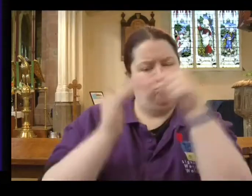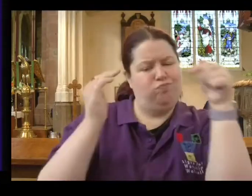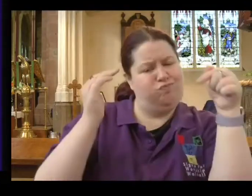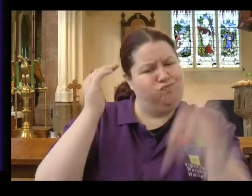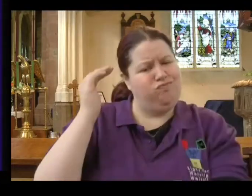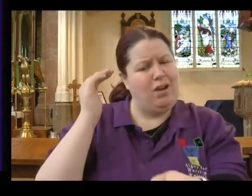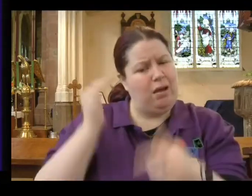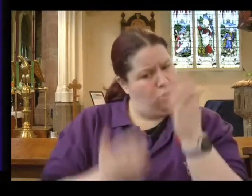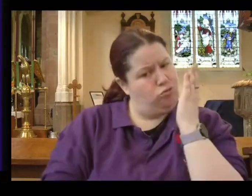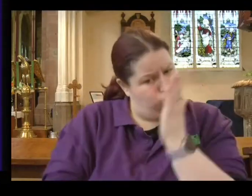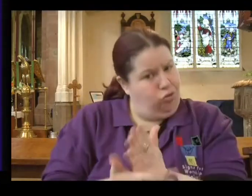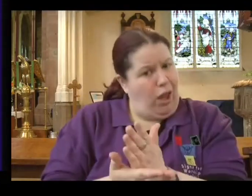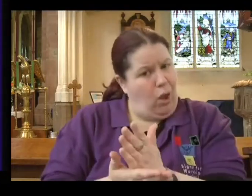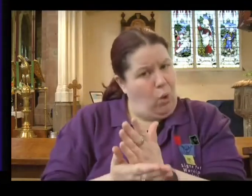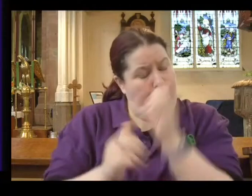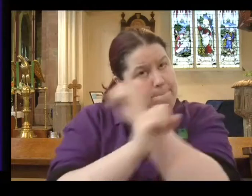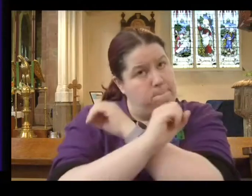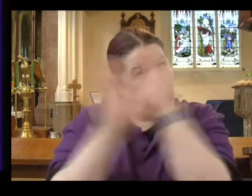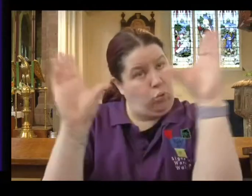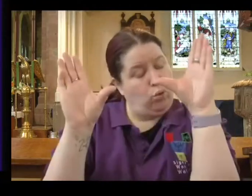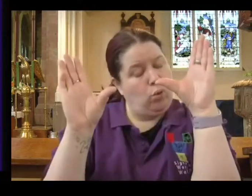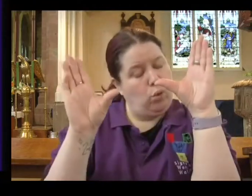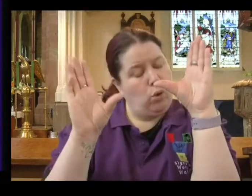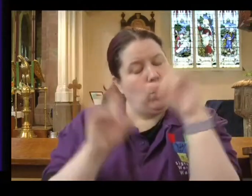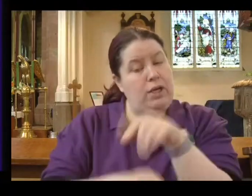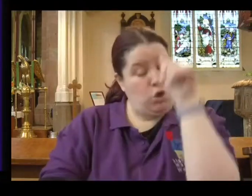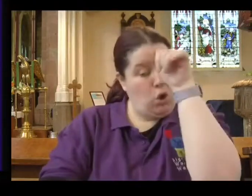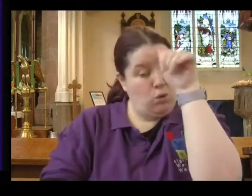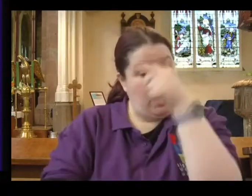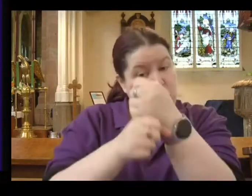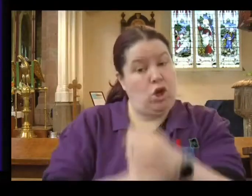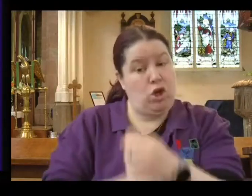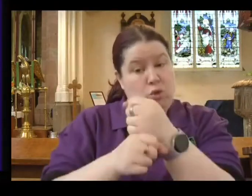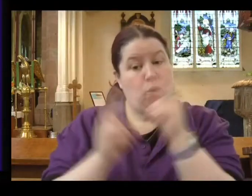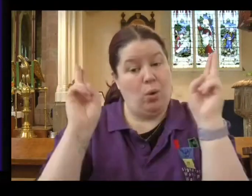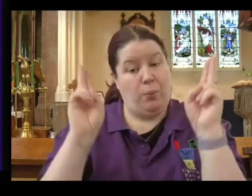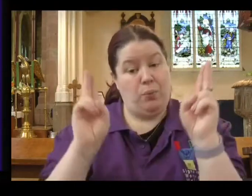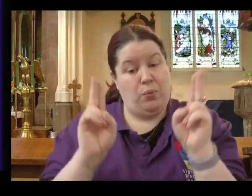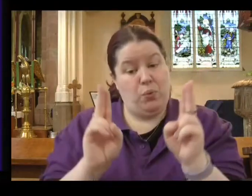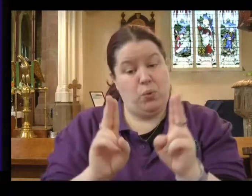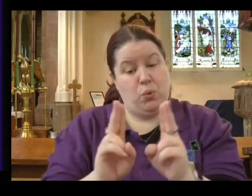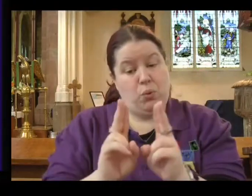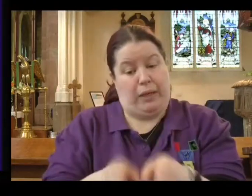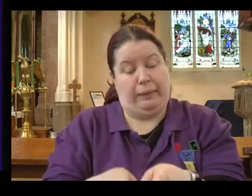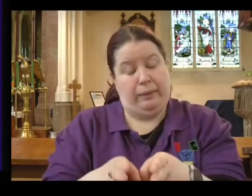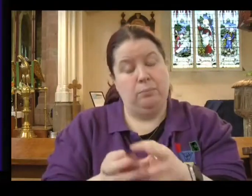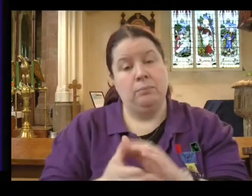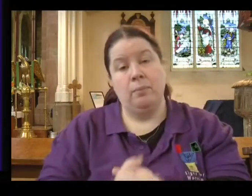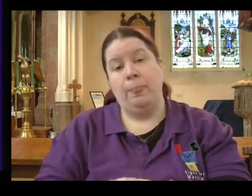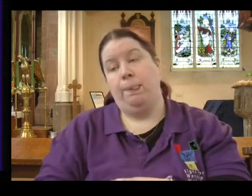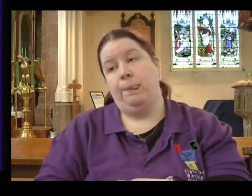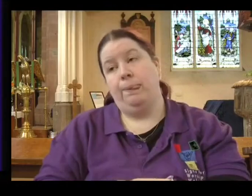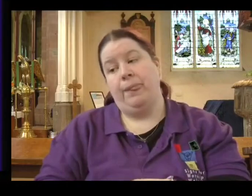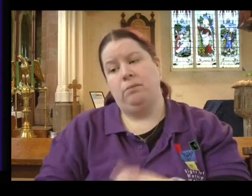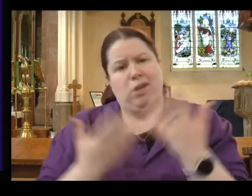and the truer picture. And he knows the church is dying there. So how does